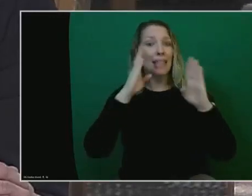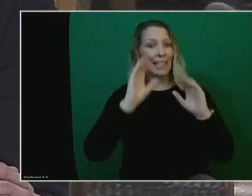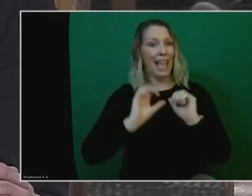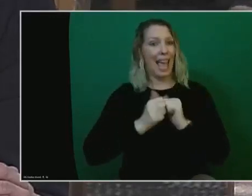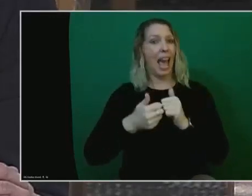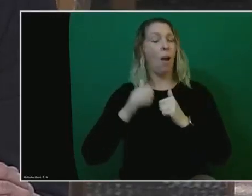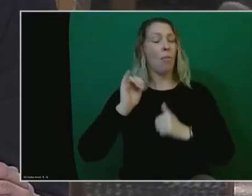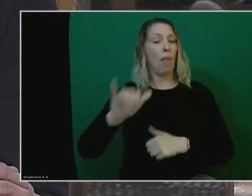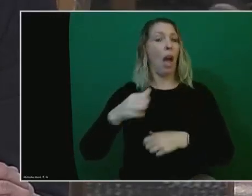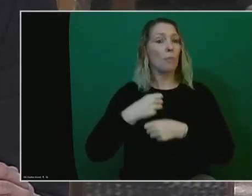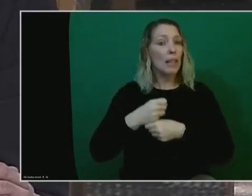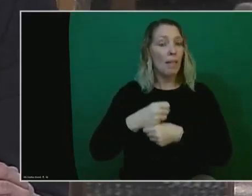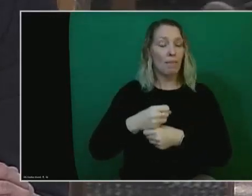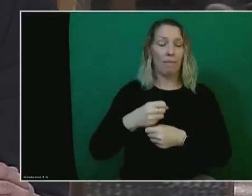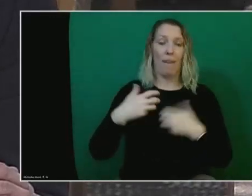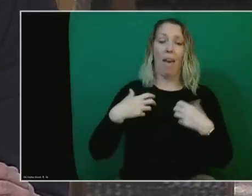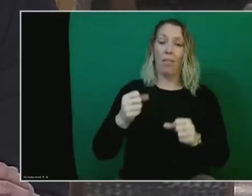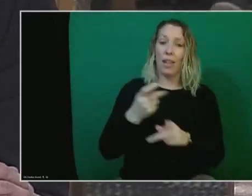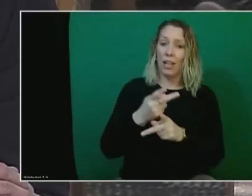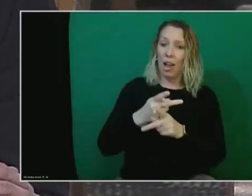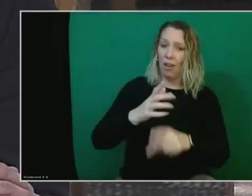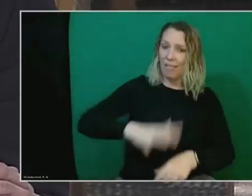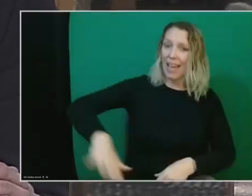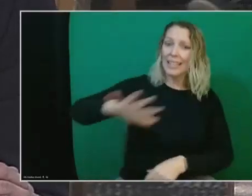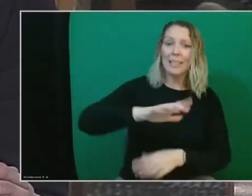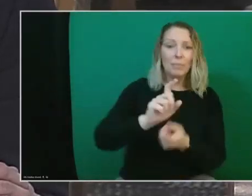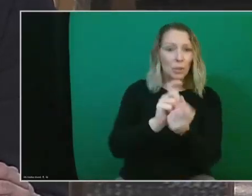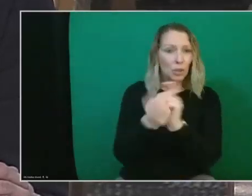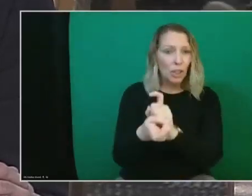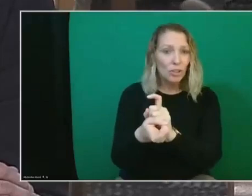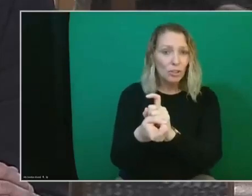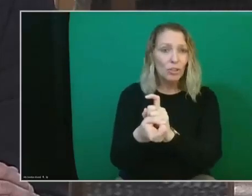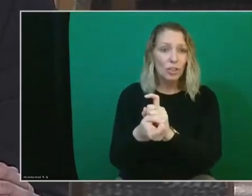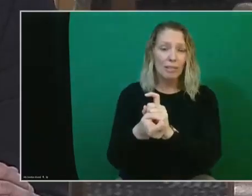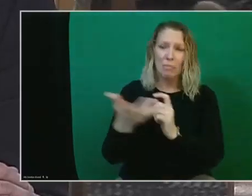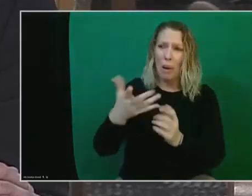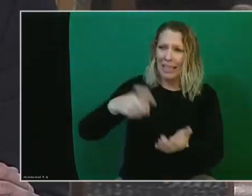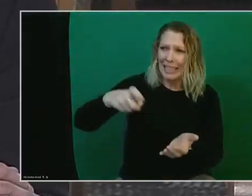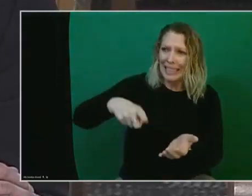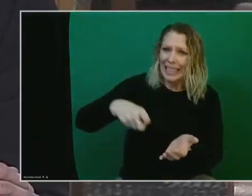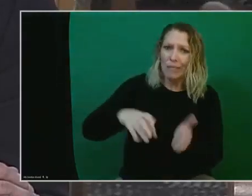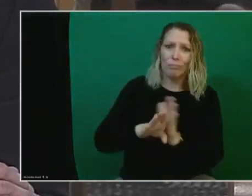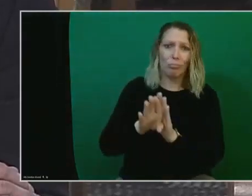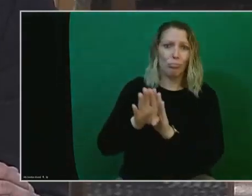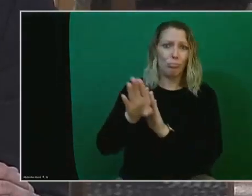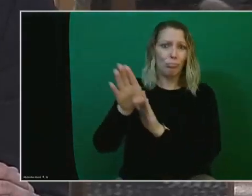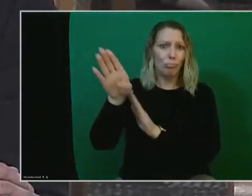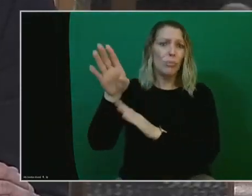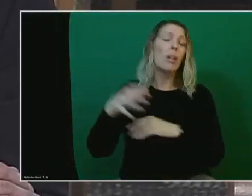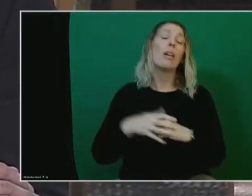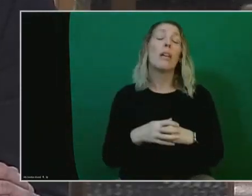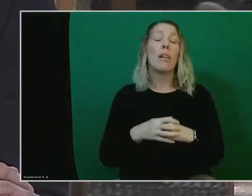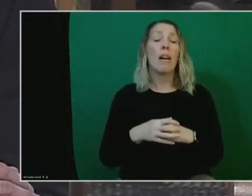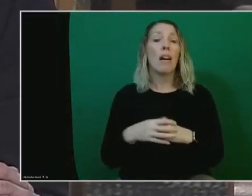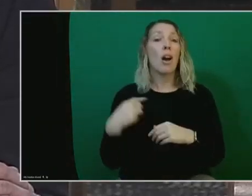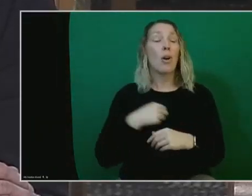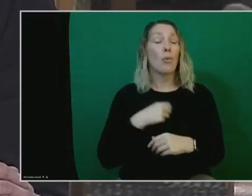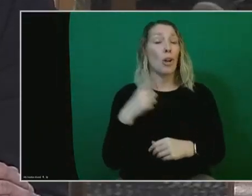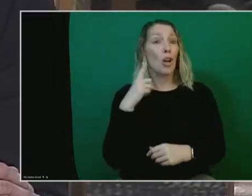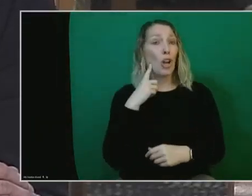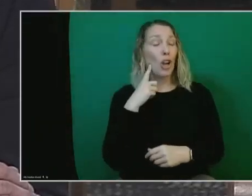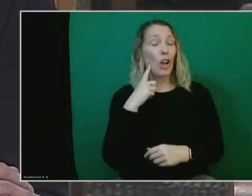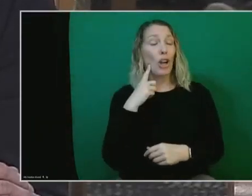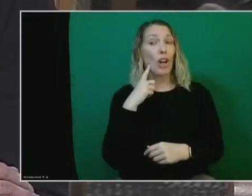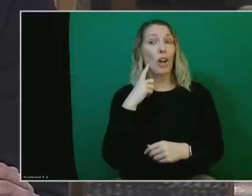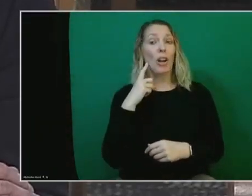landscape was changing and the needs, how the needs were emerging. Sadly, many of the fears we heard on the day during the, when